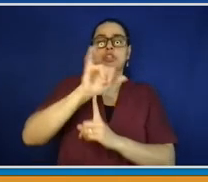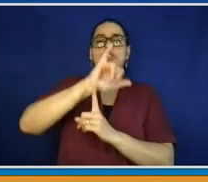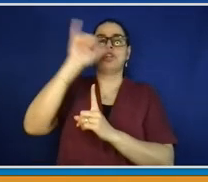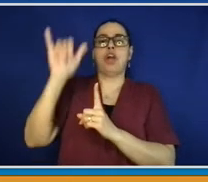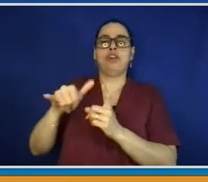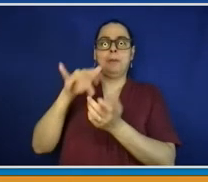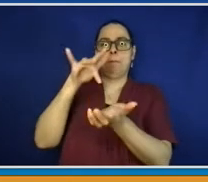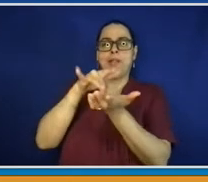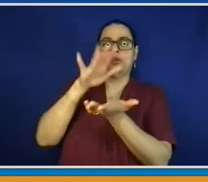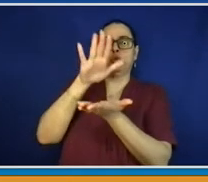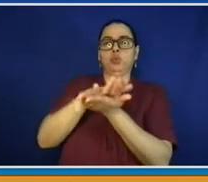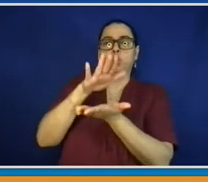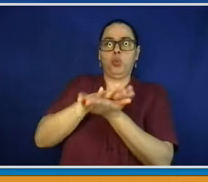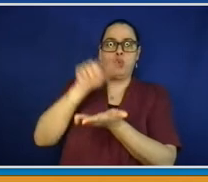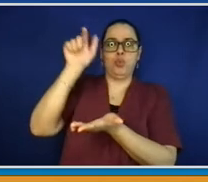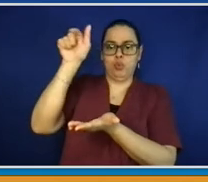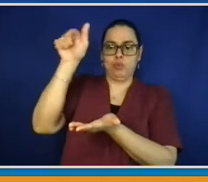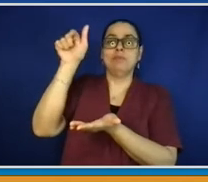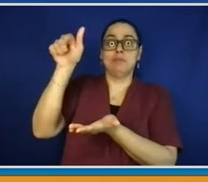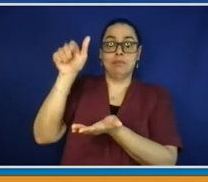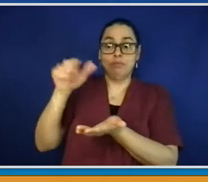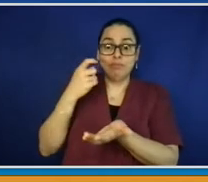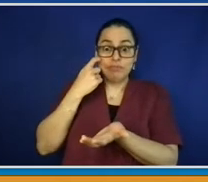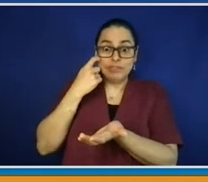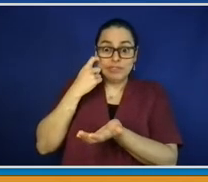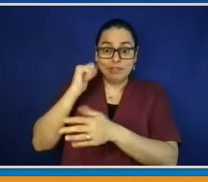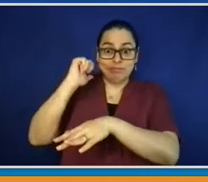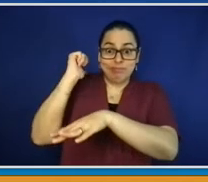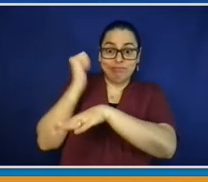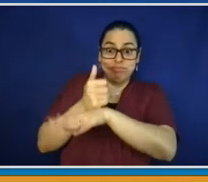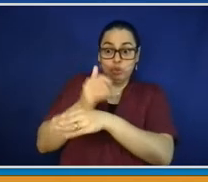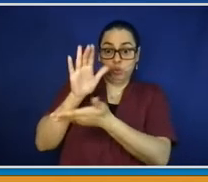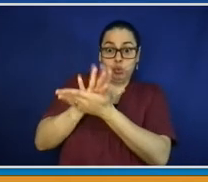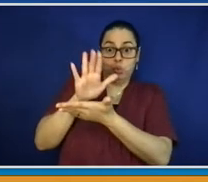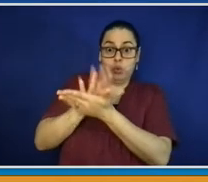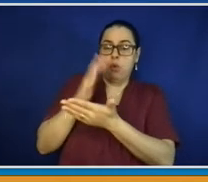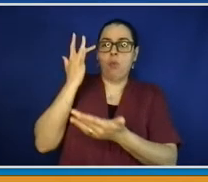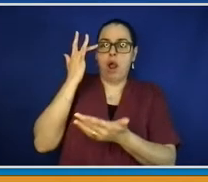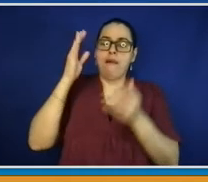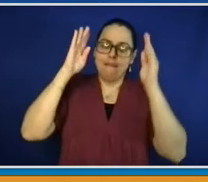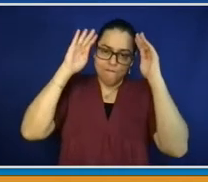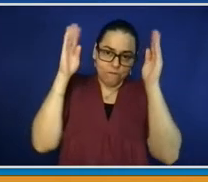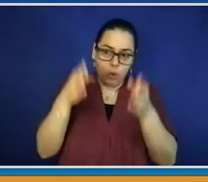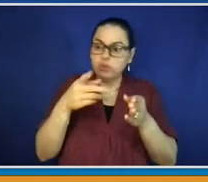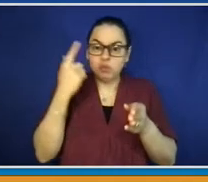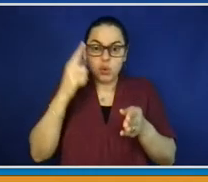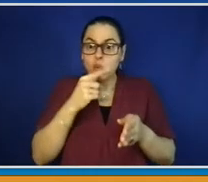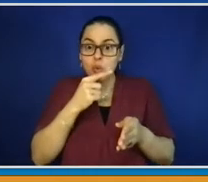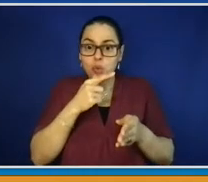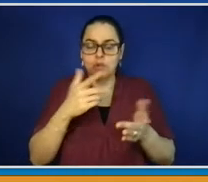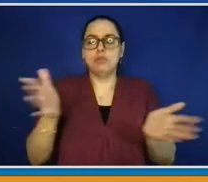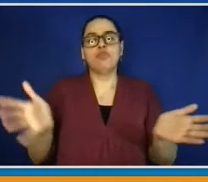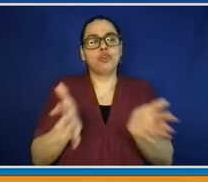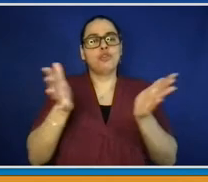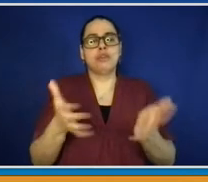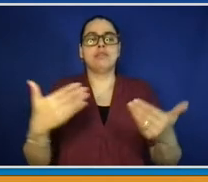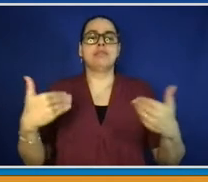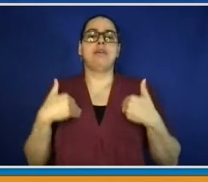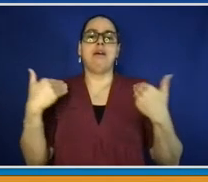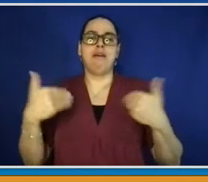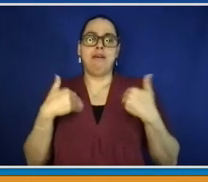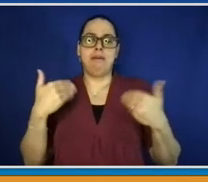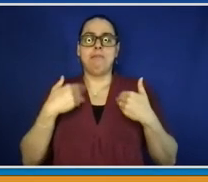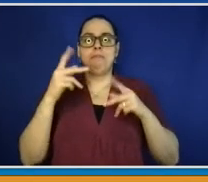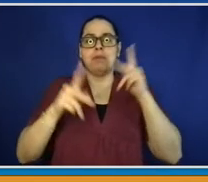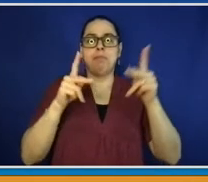people who were willing to take a vaccine, and that's young people who are in school, 18 or under the age of 18. And now the Pfizer vaccine for the last few